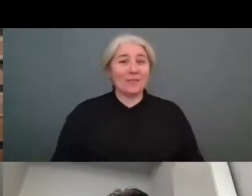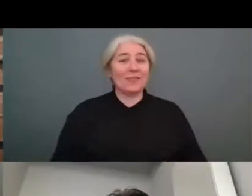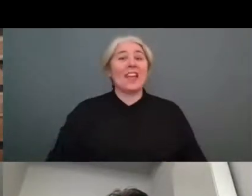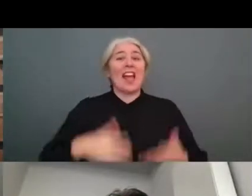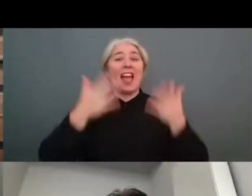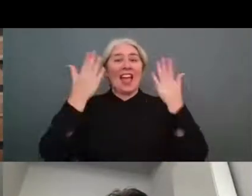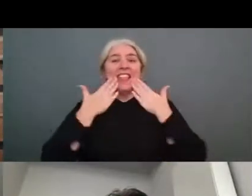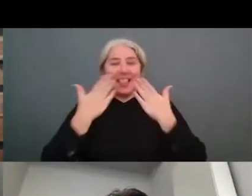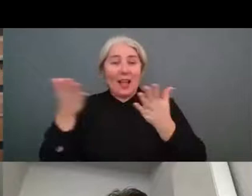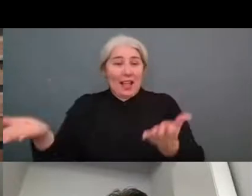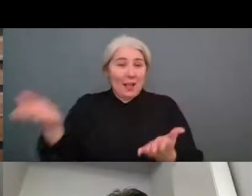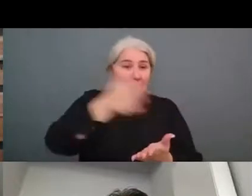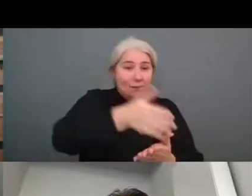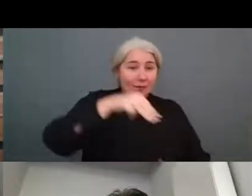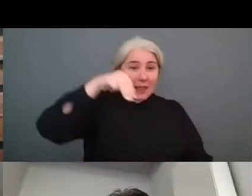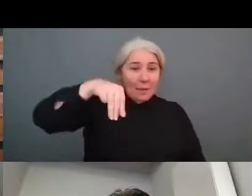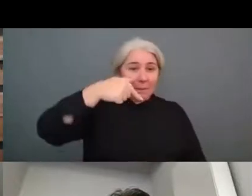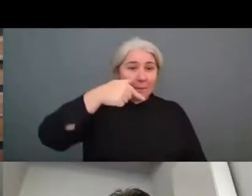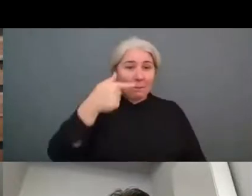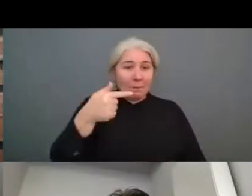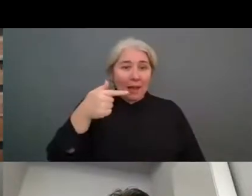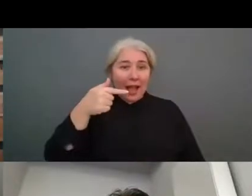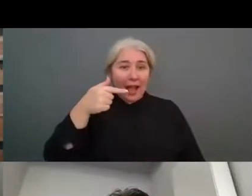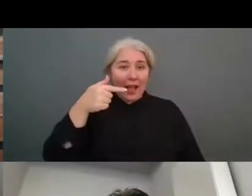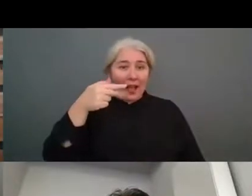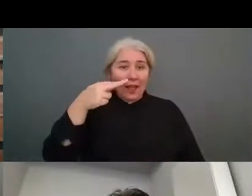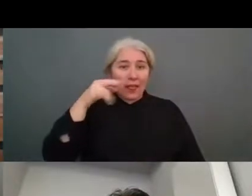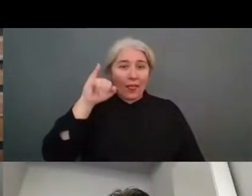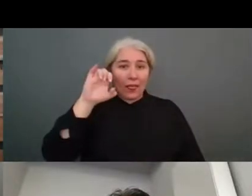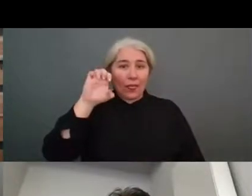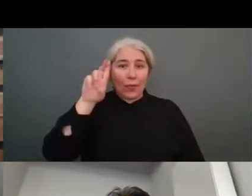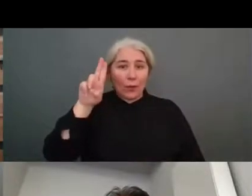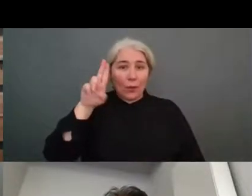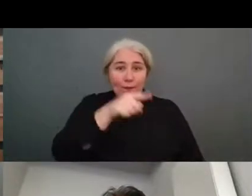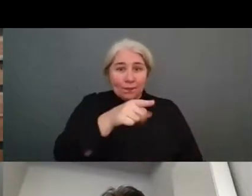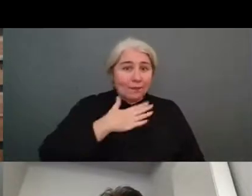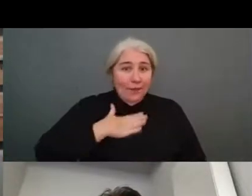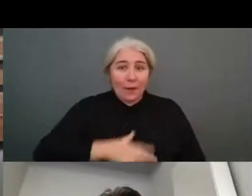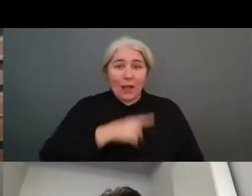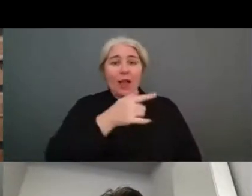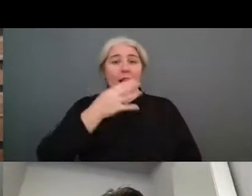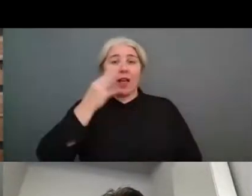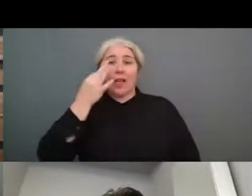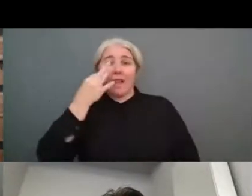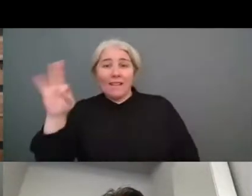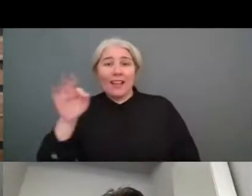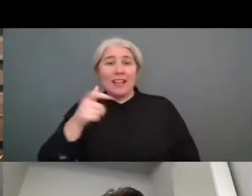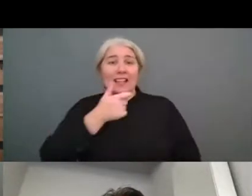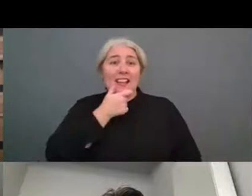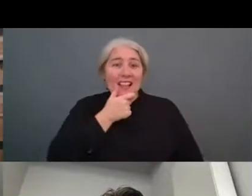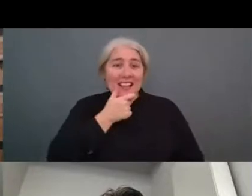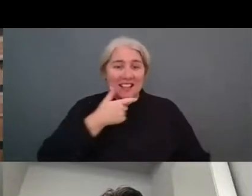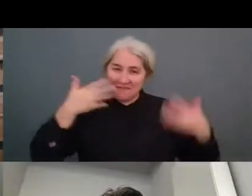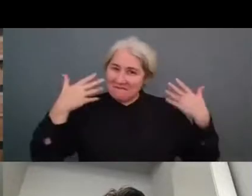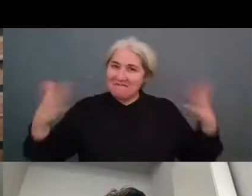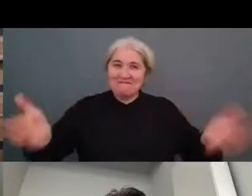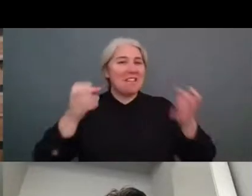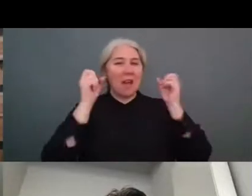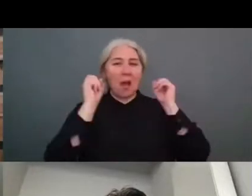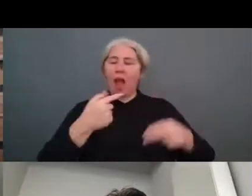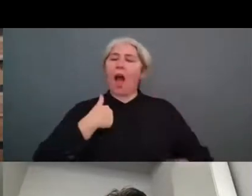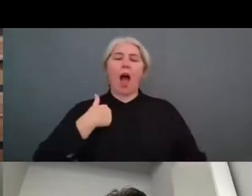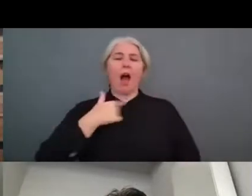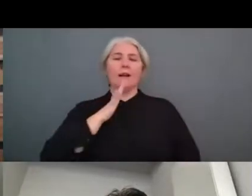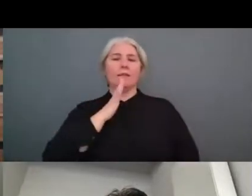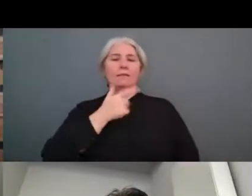to speak french or english i can speak in english yeah okay go on who are you i have a kind of